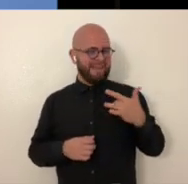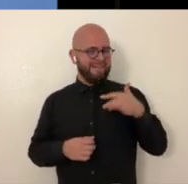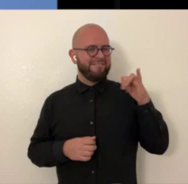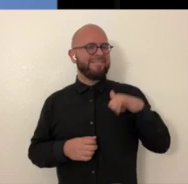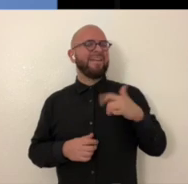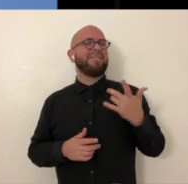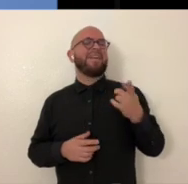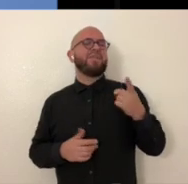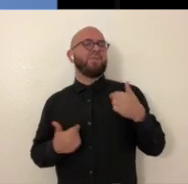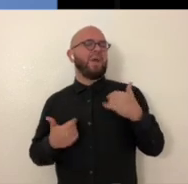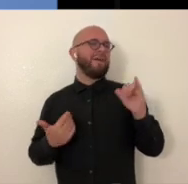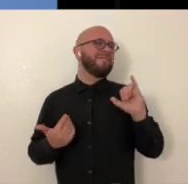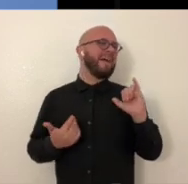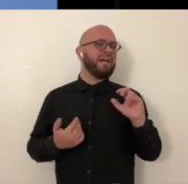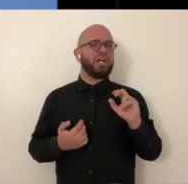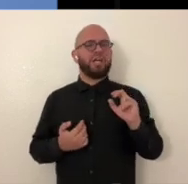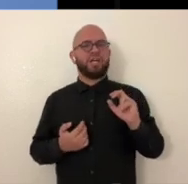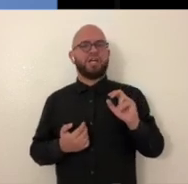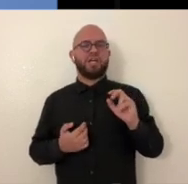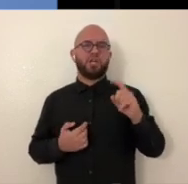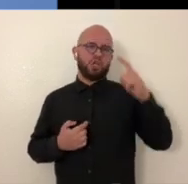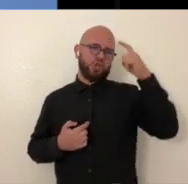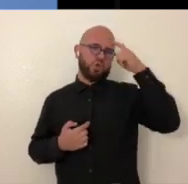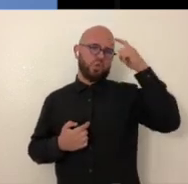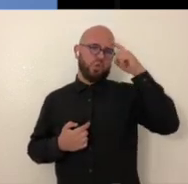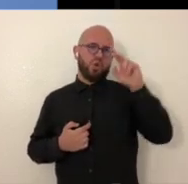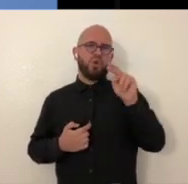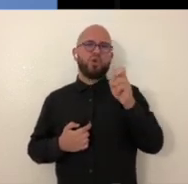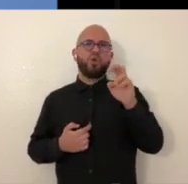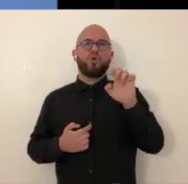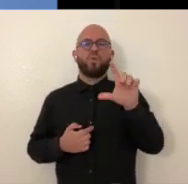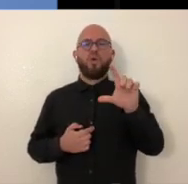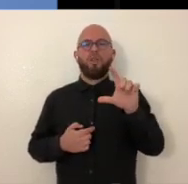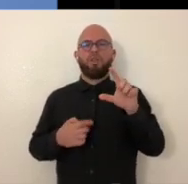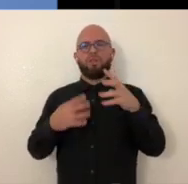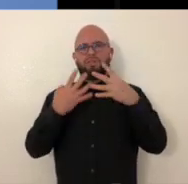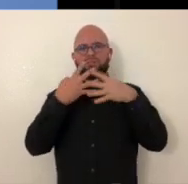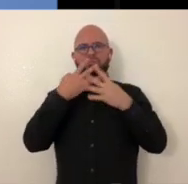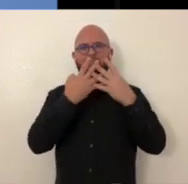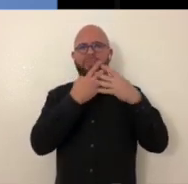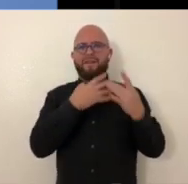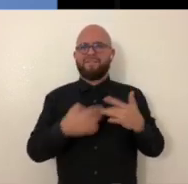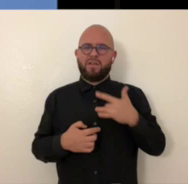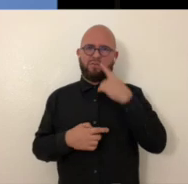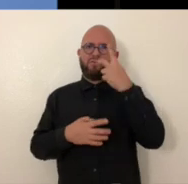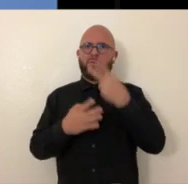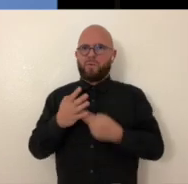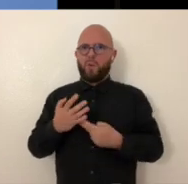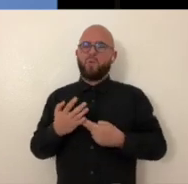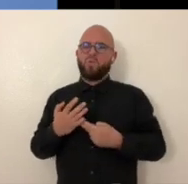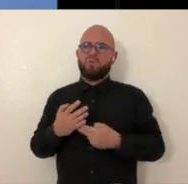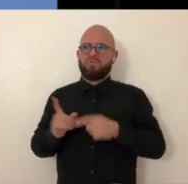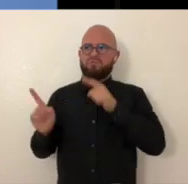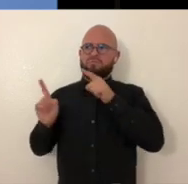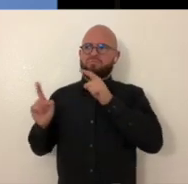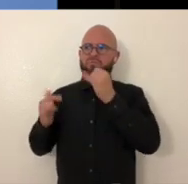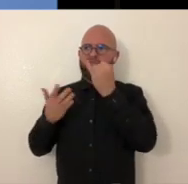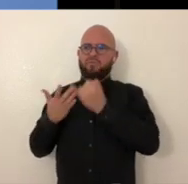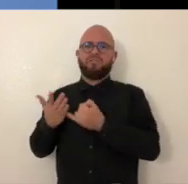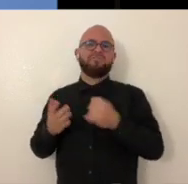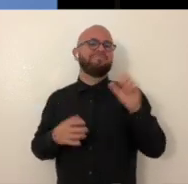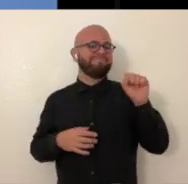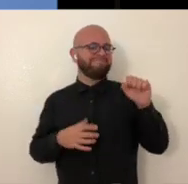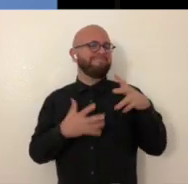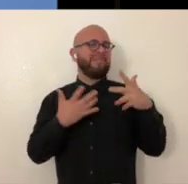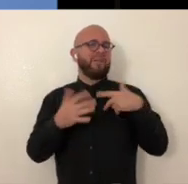I can feel that. And I can feel that you've got a sort of neural net feel to the other, both of the